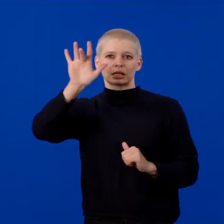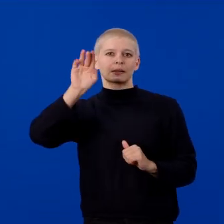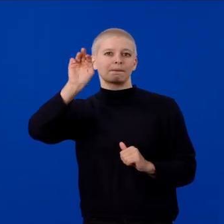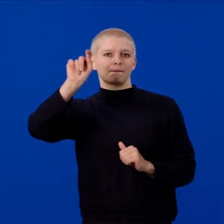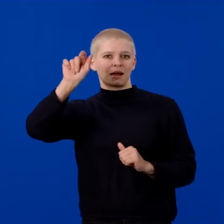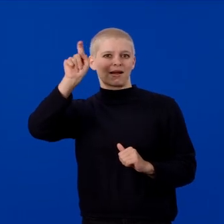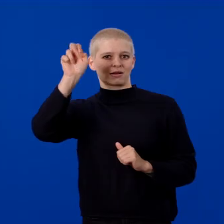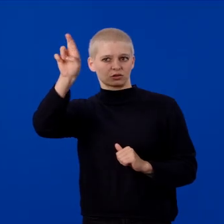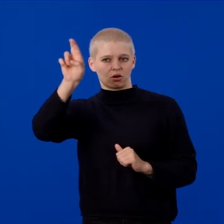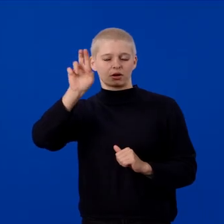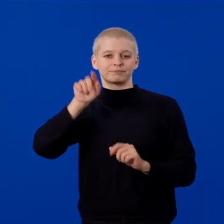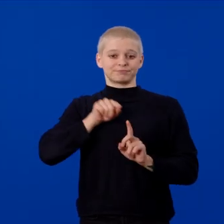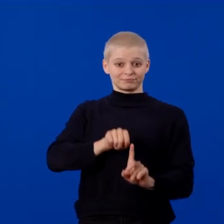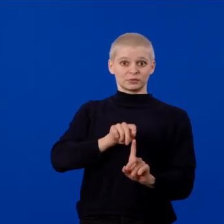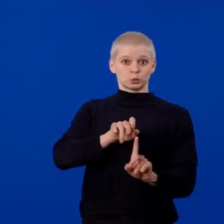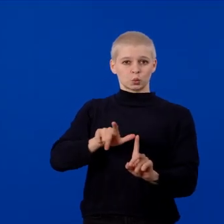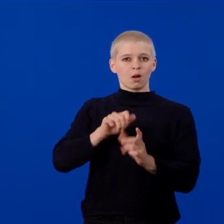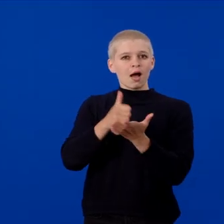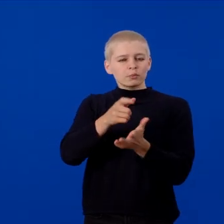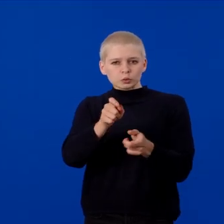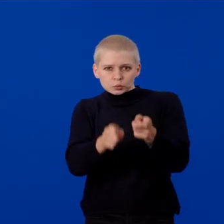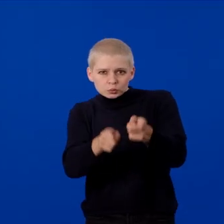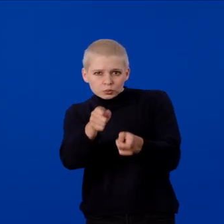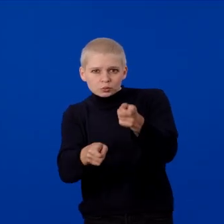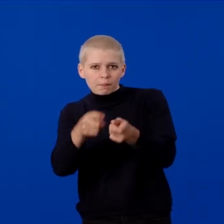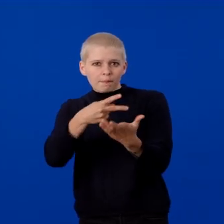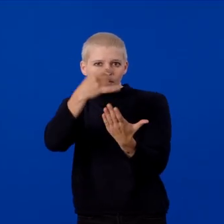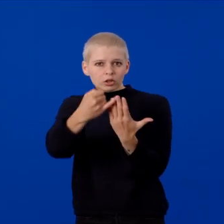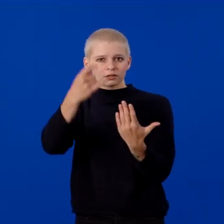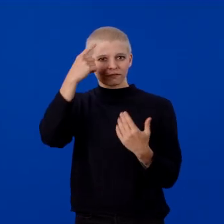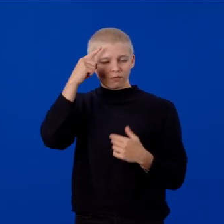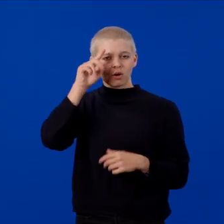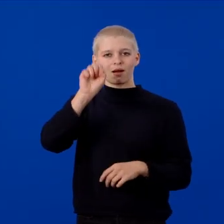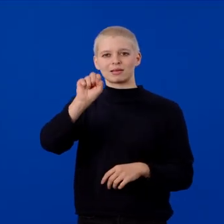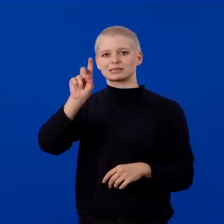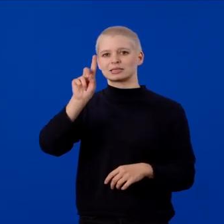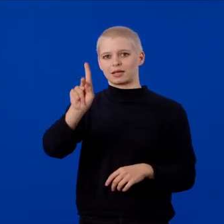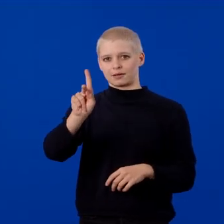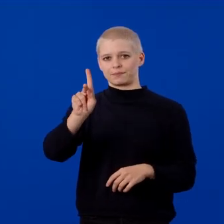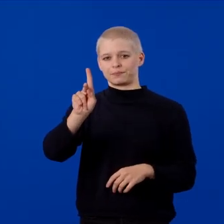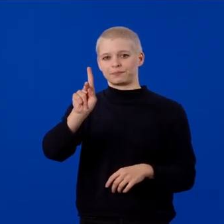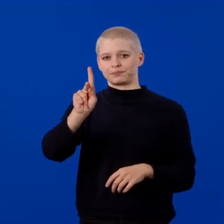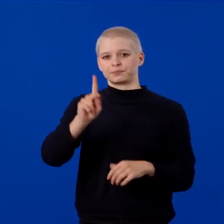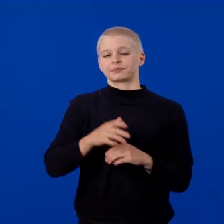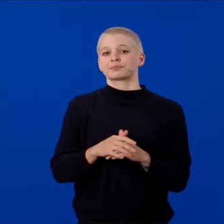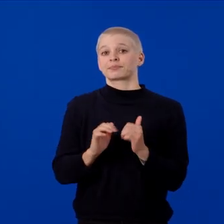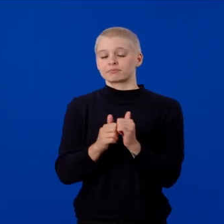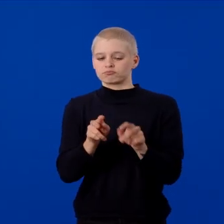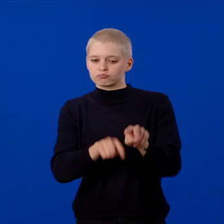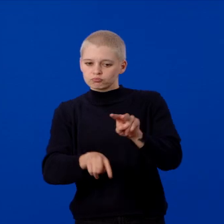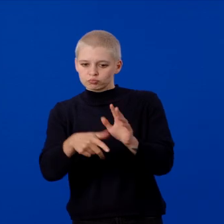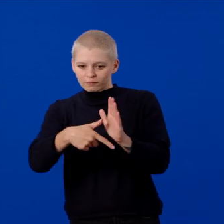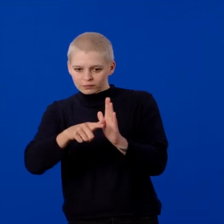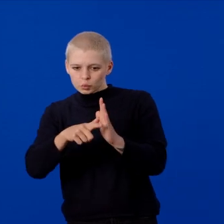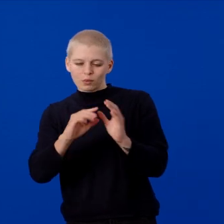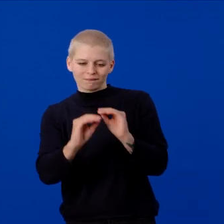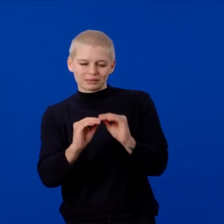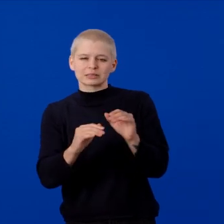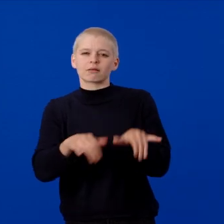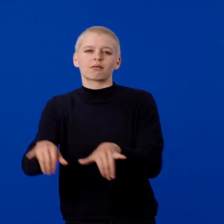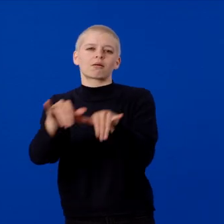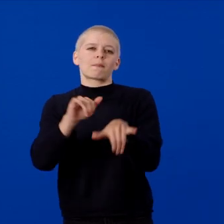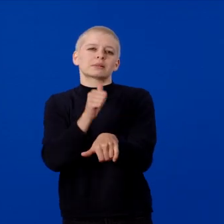This tool helps you quickly configure projects for the SDK by reviewing and fixing common setup issues.